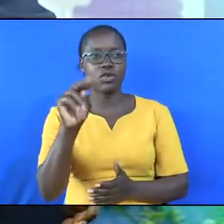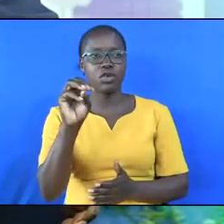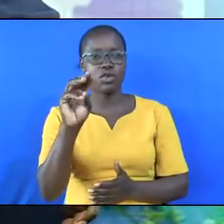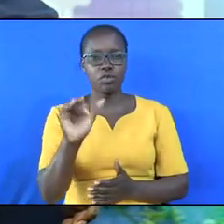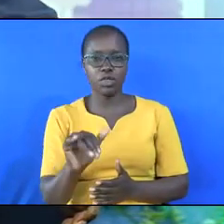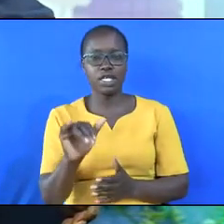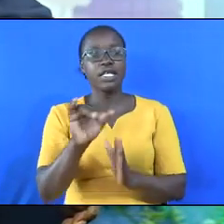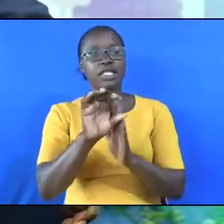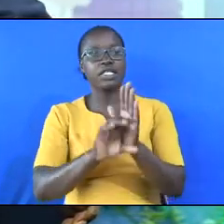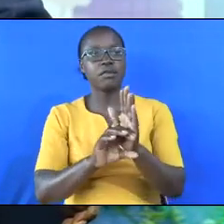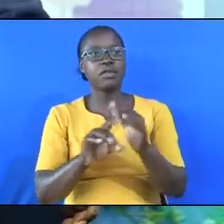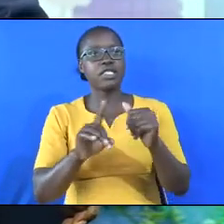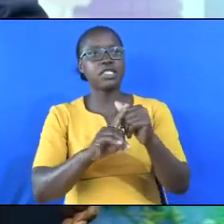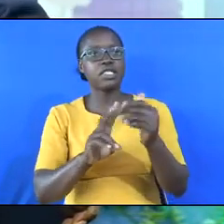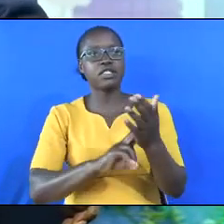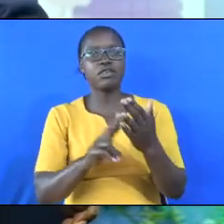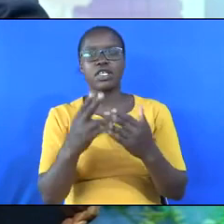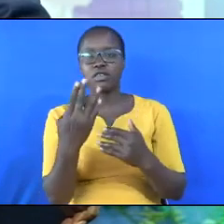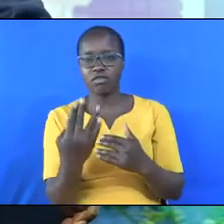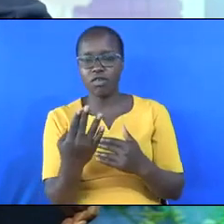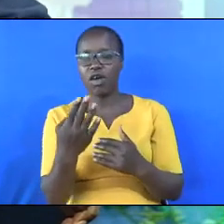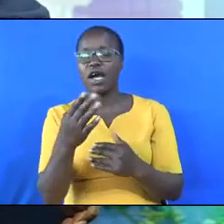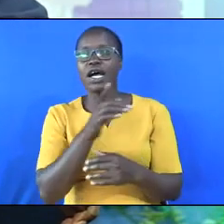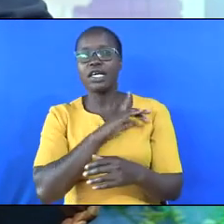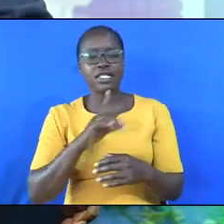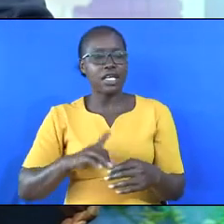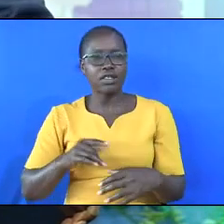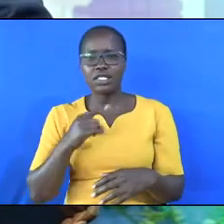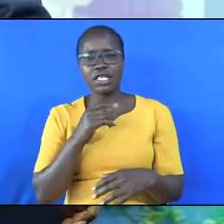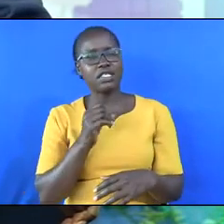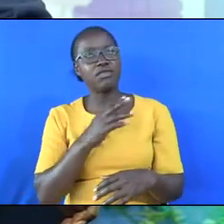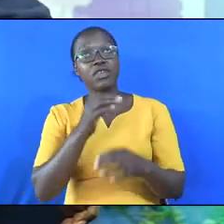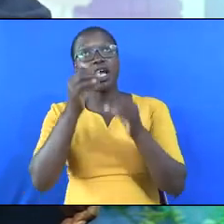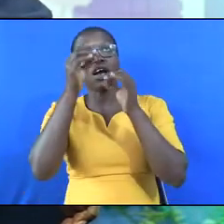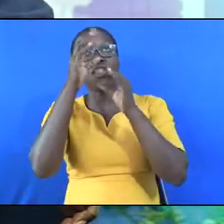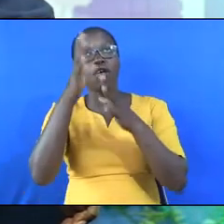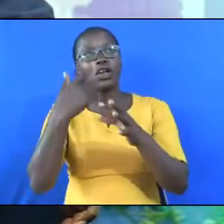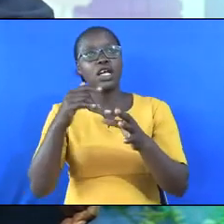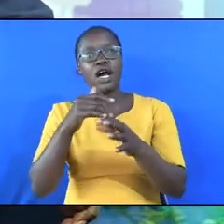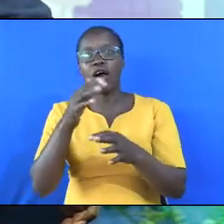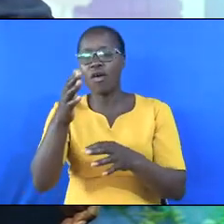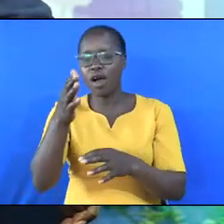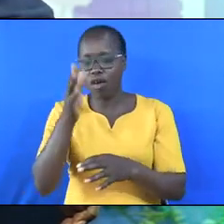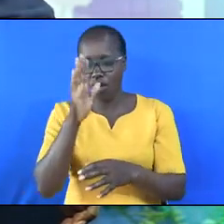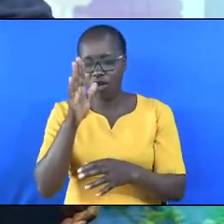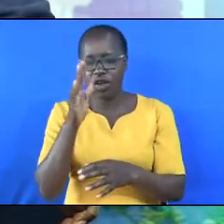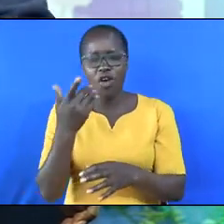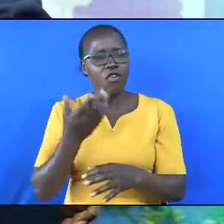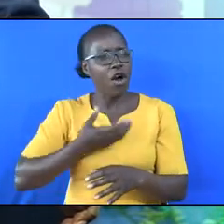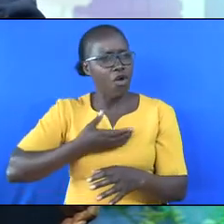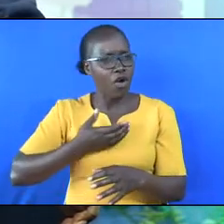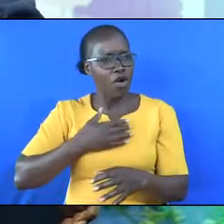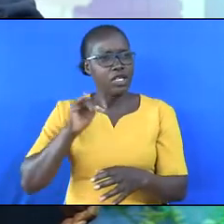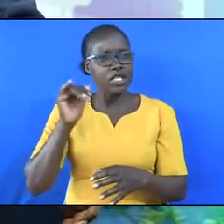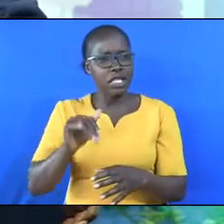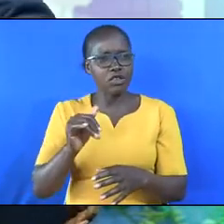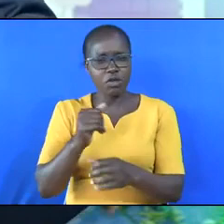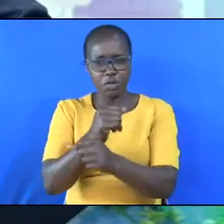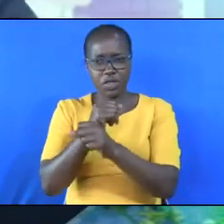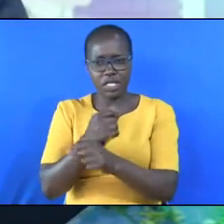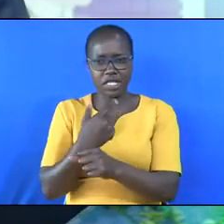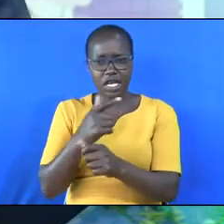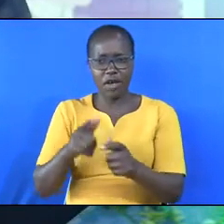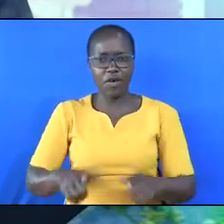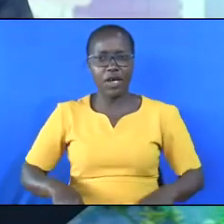commanded us to observe all these statutes, to fear the Lord our God for our good always, that he might preserve us alive